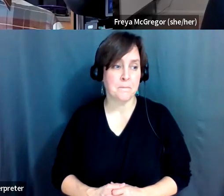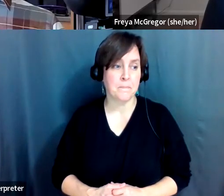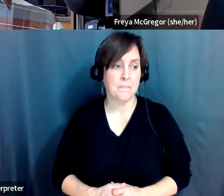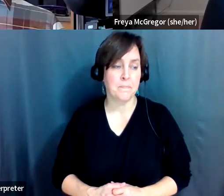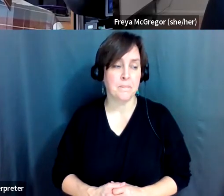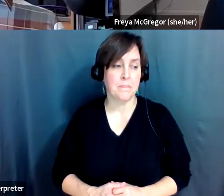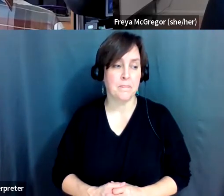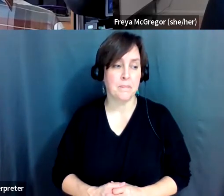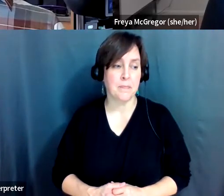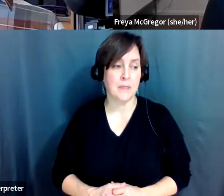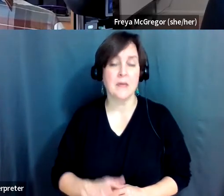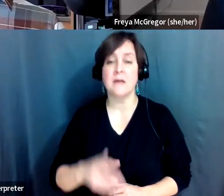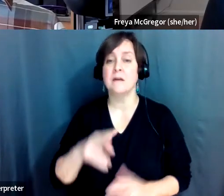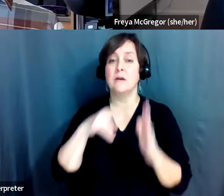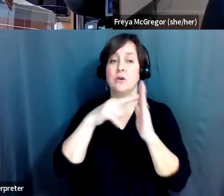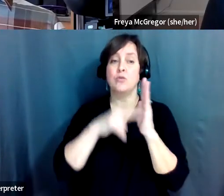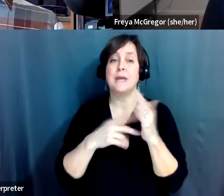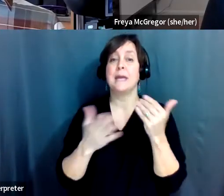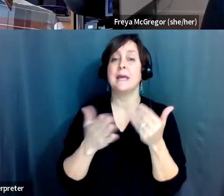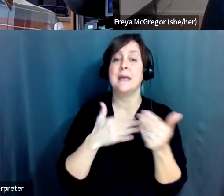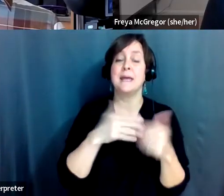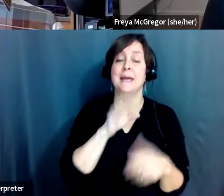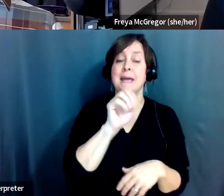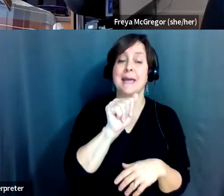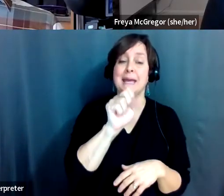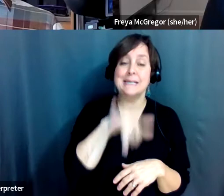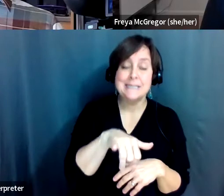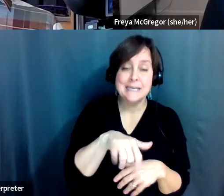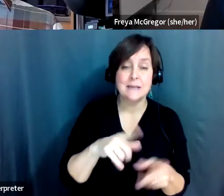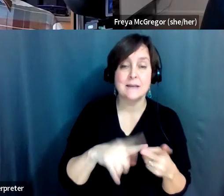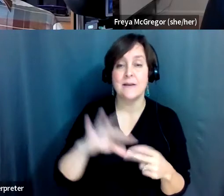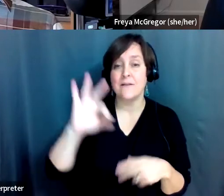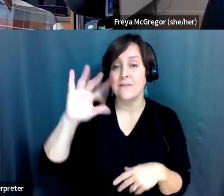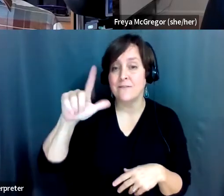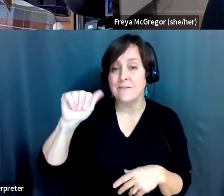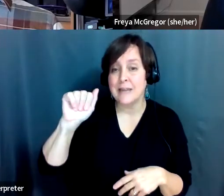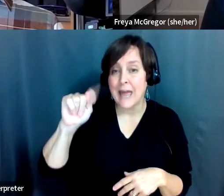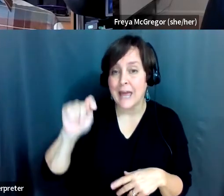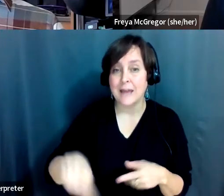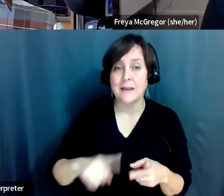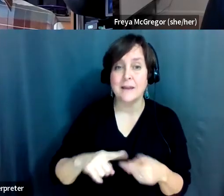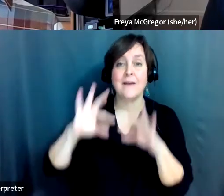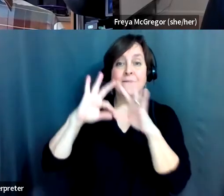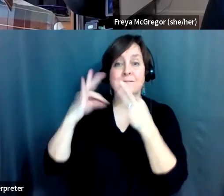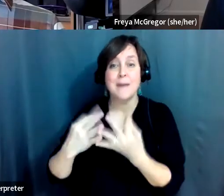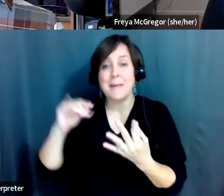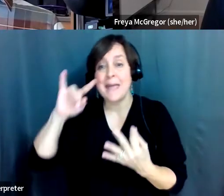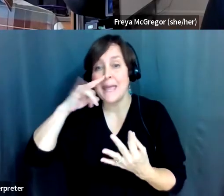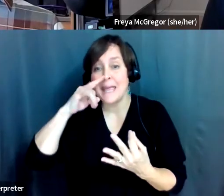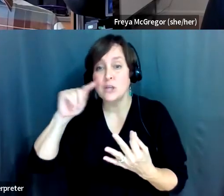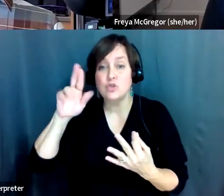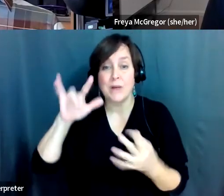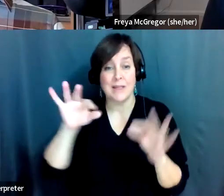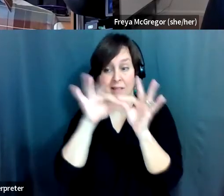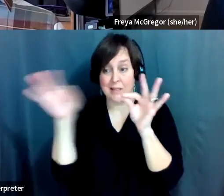easy trail, flat trail trail made for family and kids. Well, the power